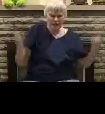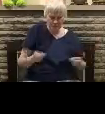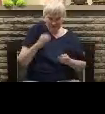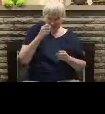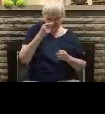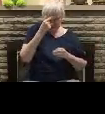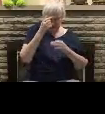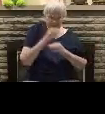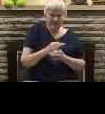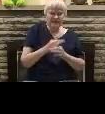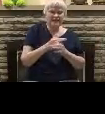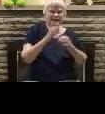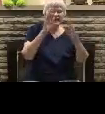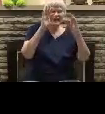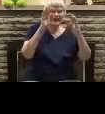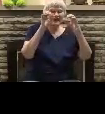faith left.